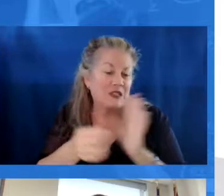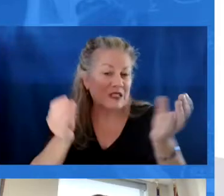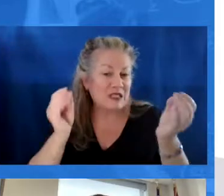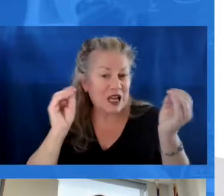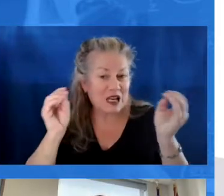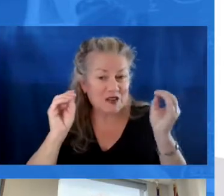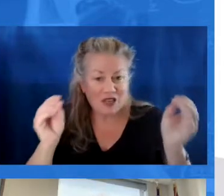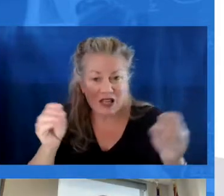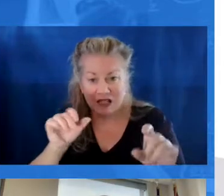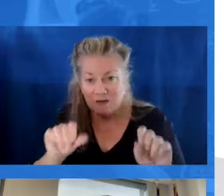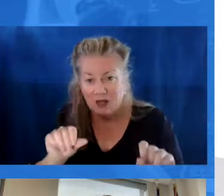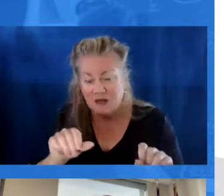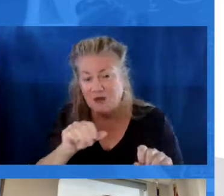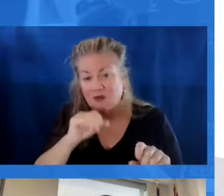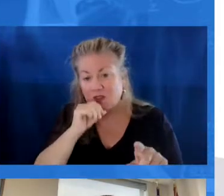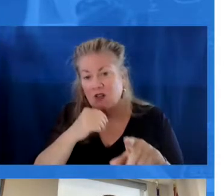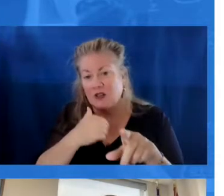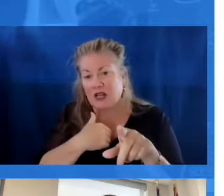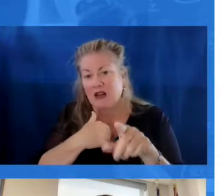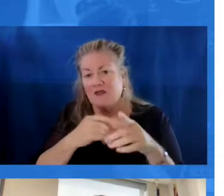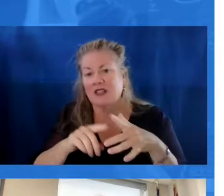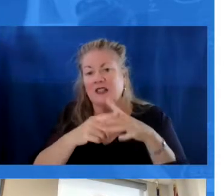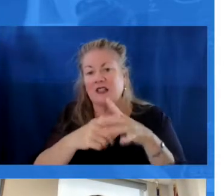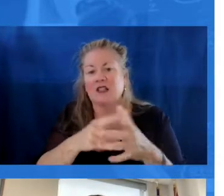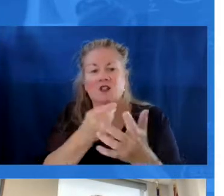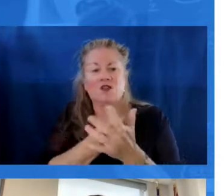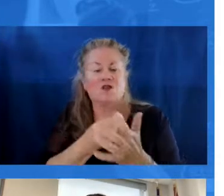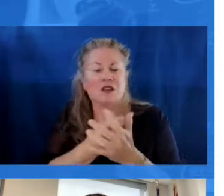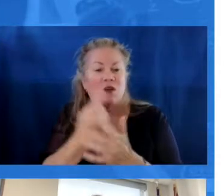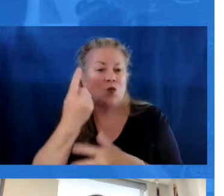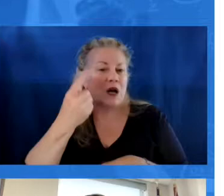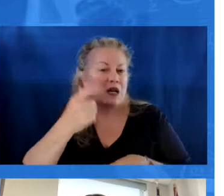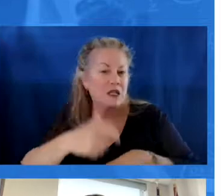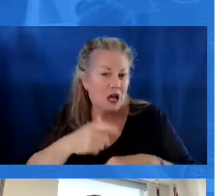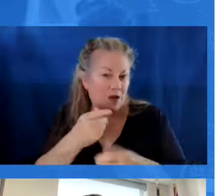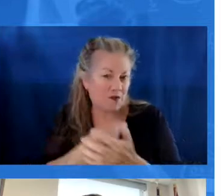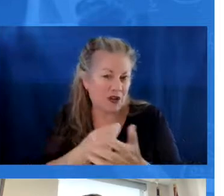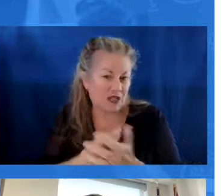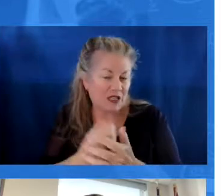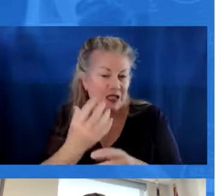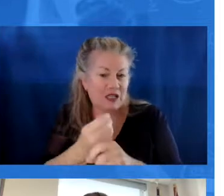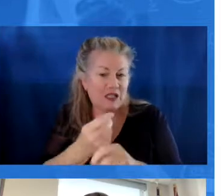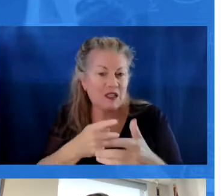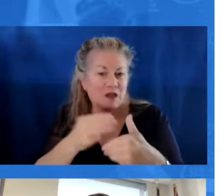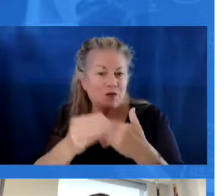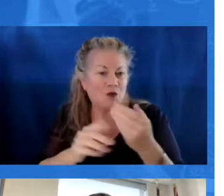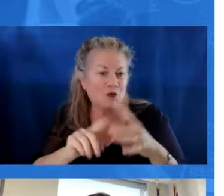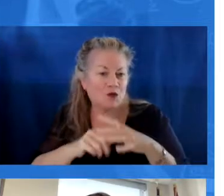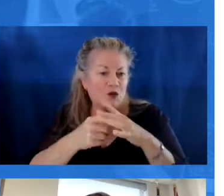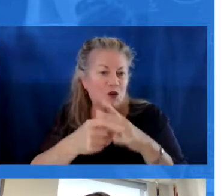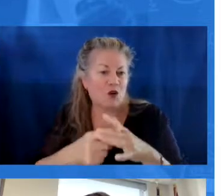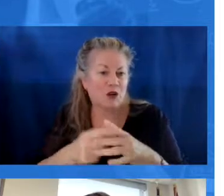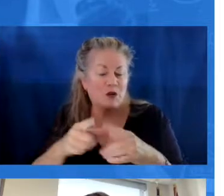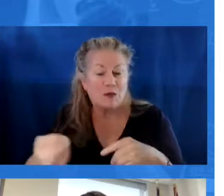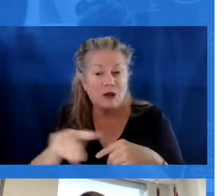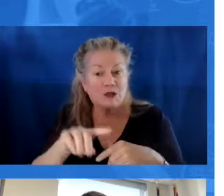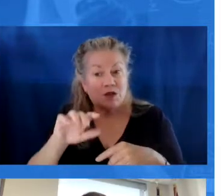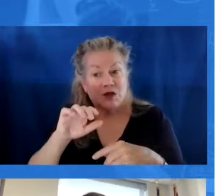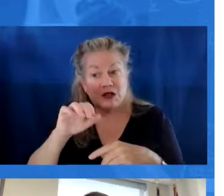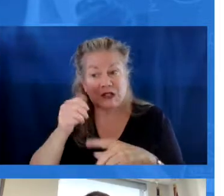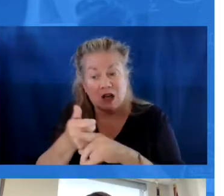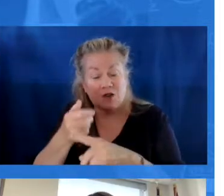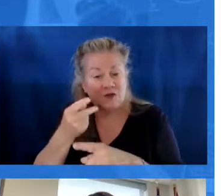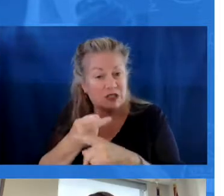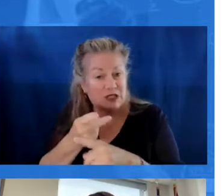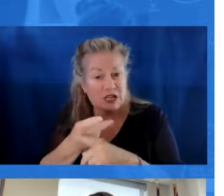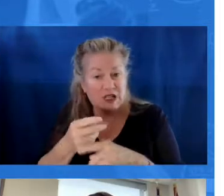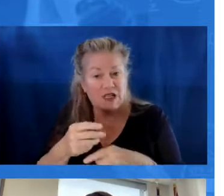I'll just emphasize that none of that would be possible if we didn't have this initial funding, this one time funding to get these programs off the ground, because they